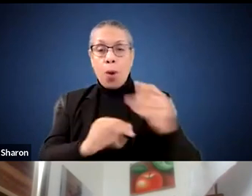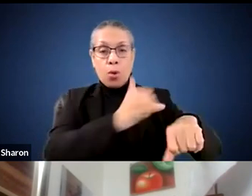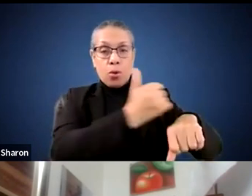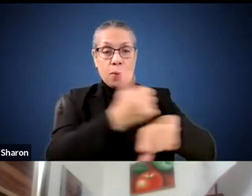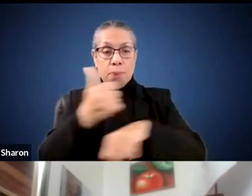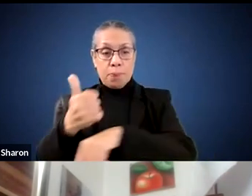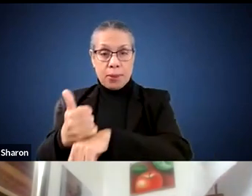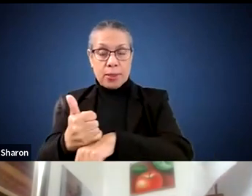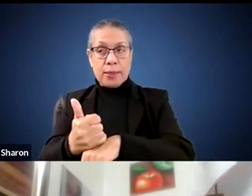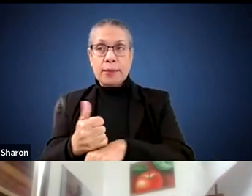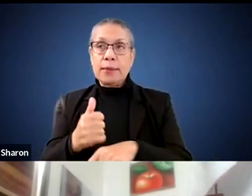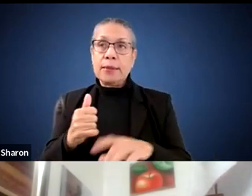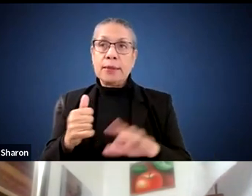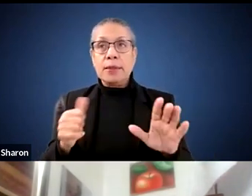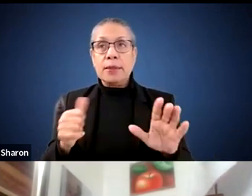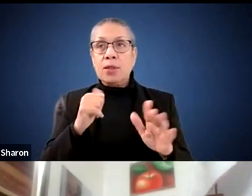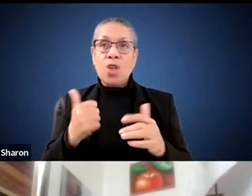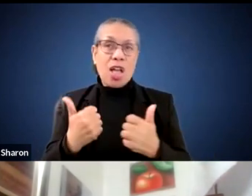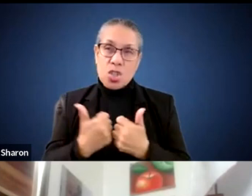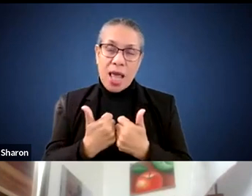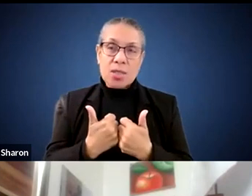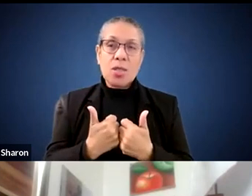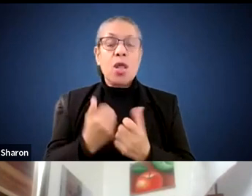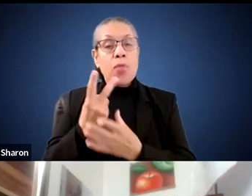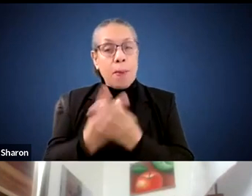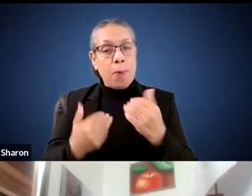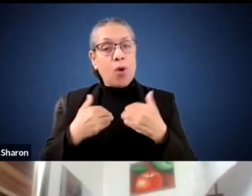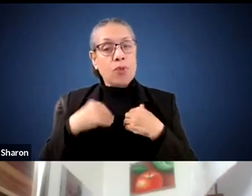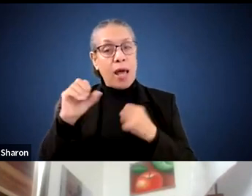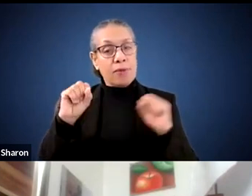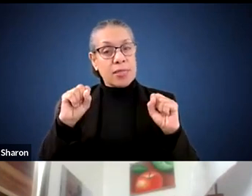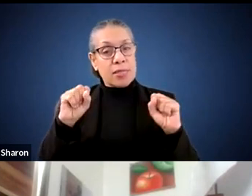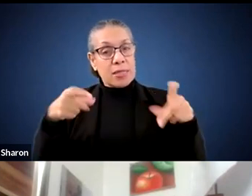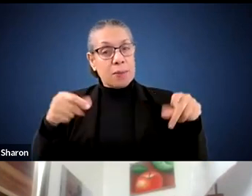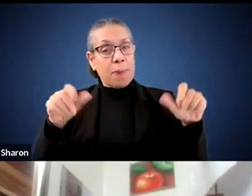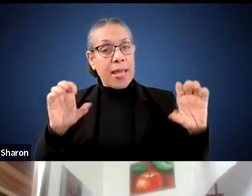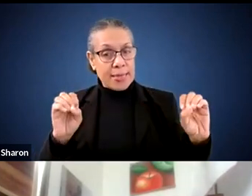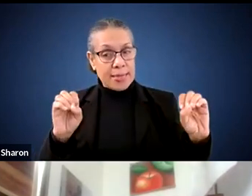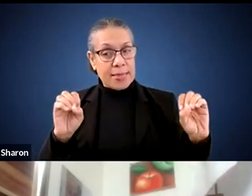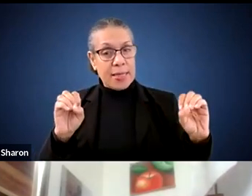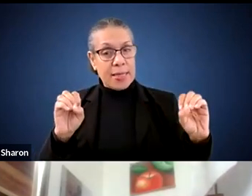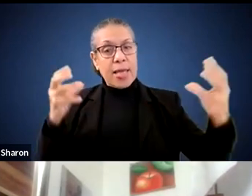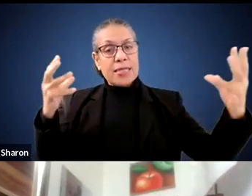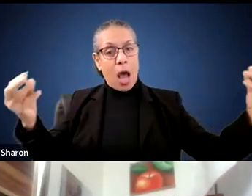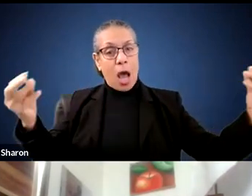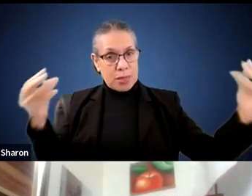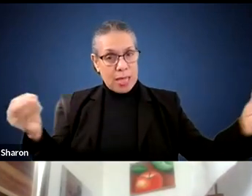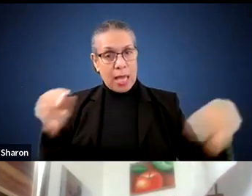I wouldn't say challenges, but they both have spaces that are outside of MSBA